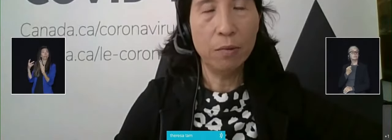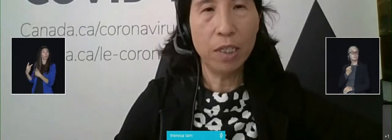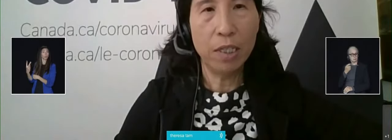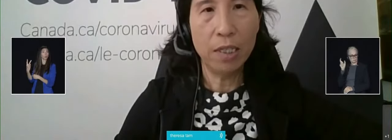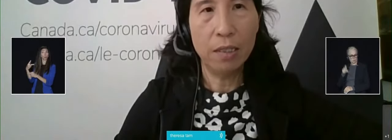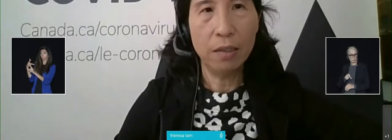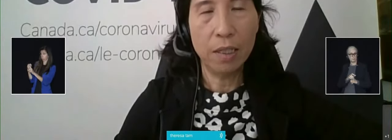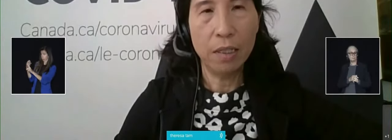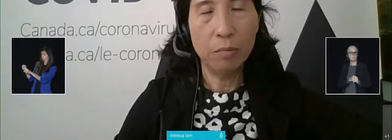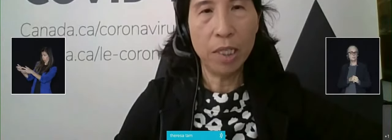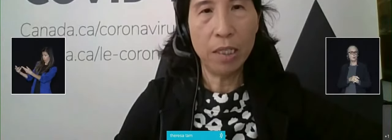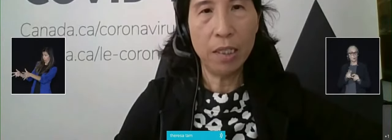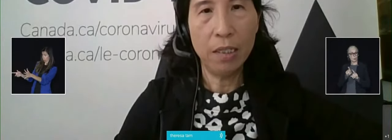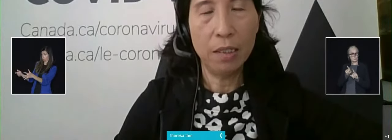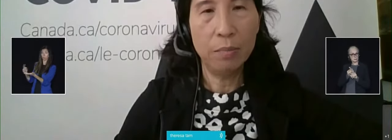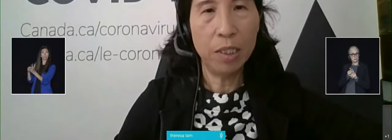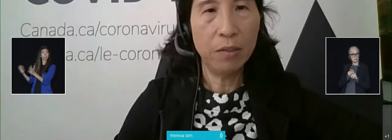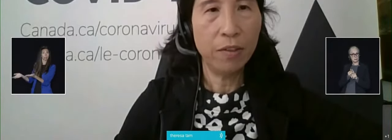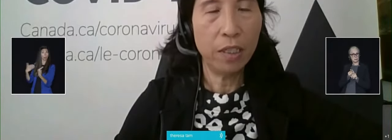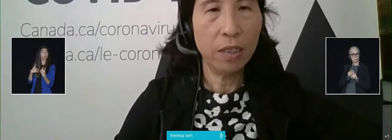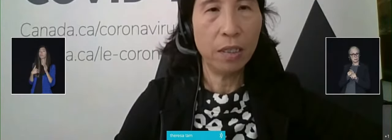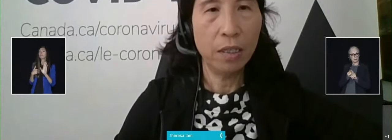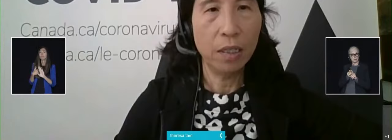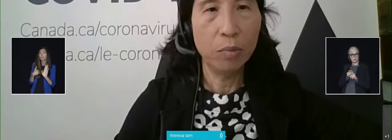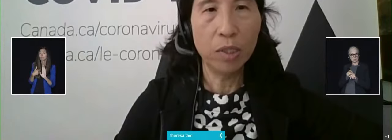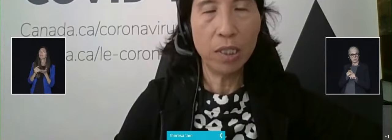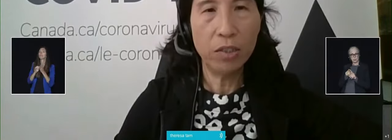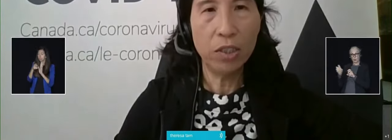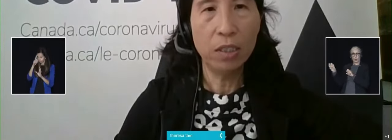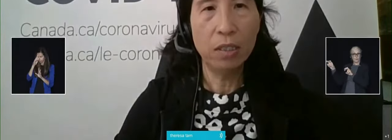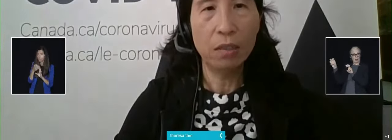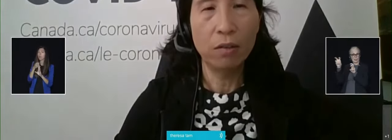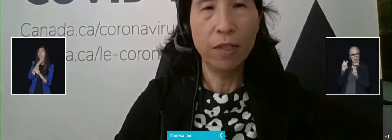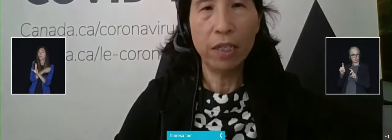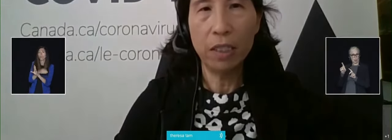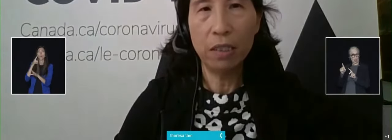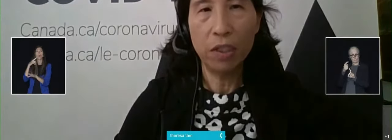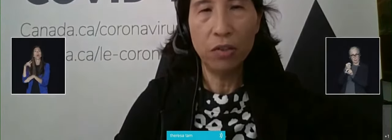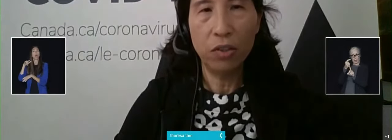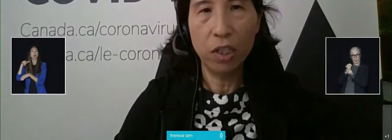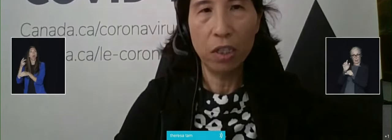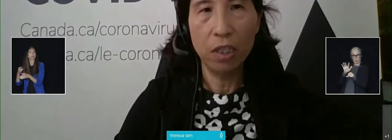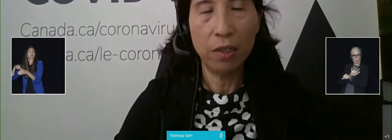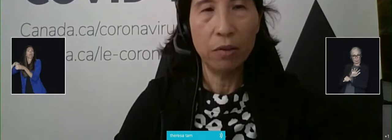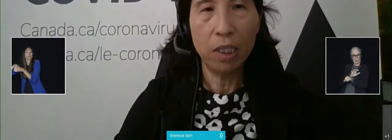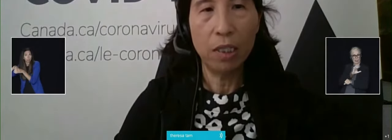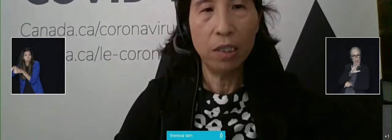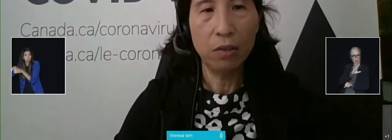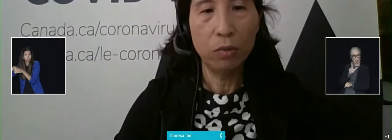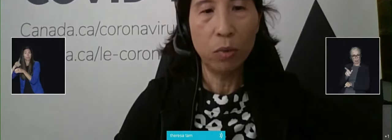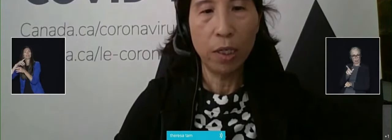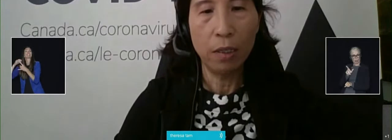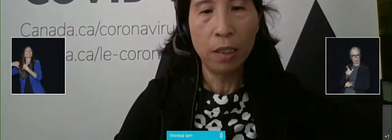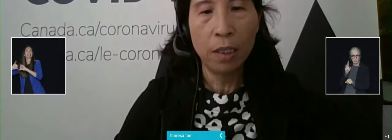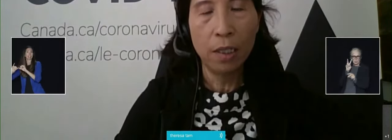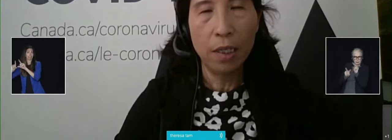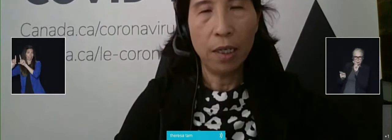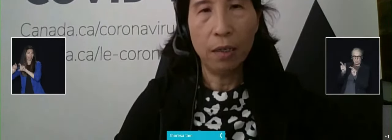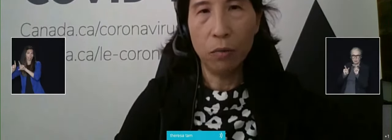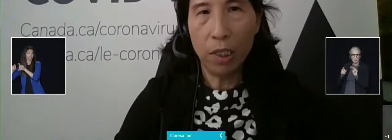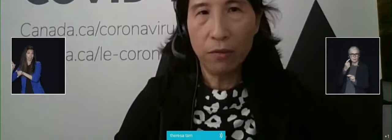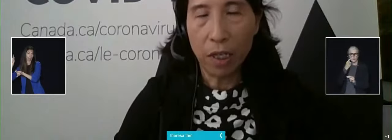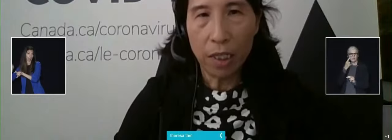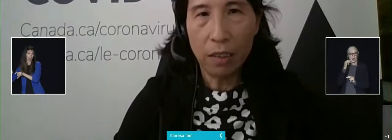us a sense of whether there's any specific importations or variants of concern that will continue as well.